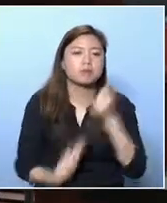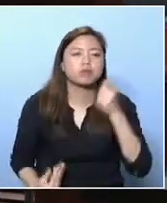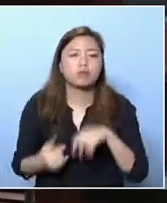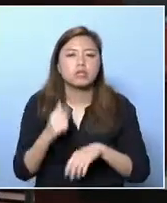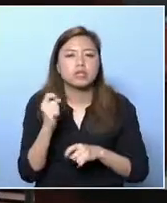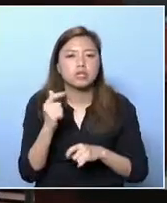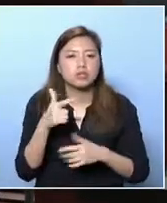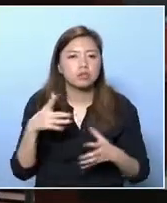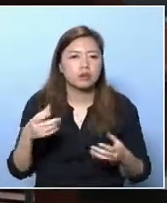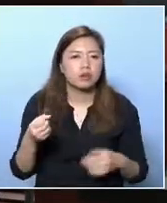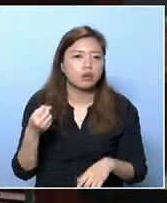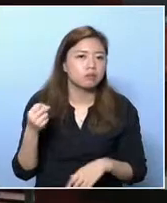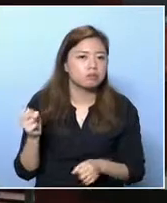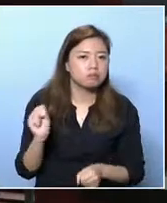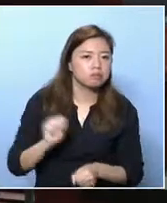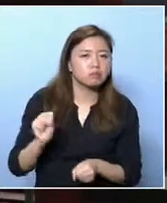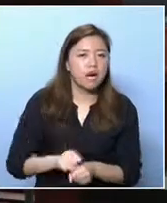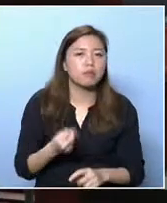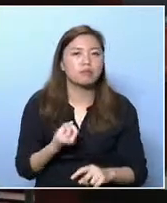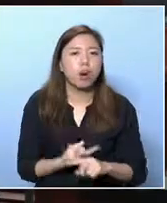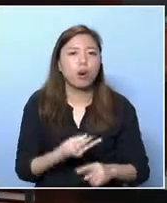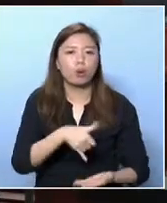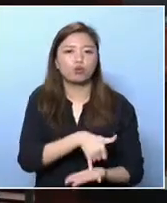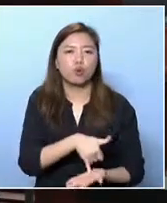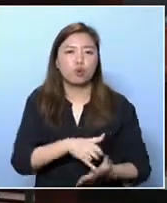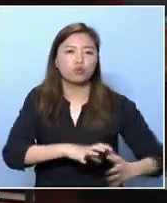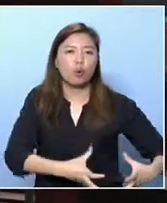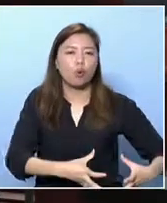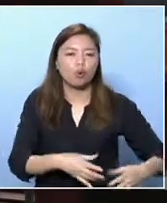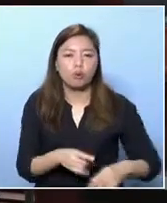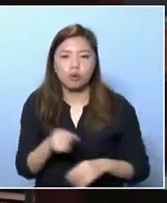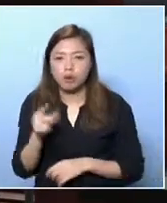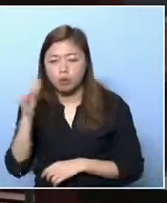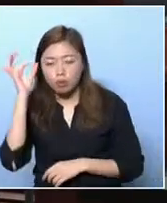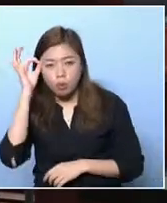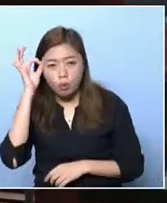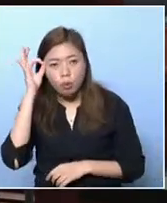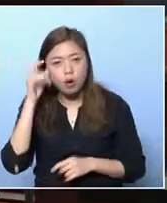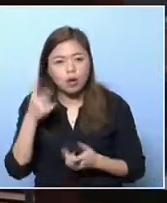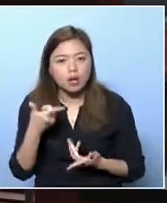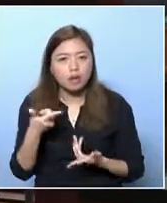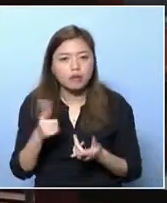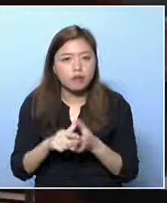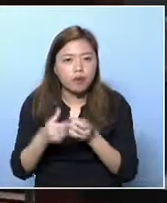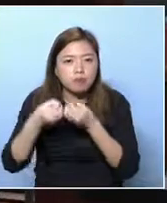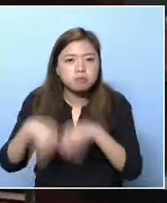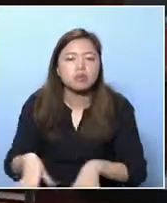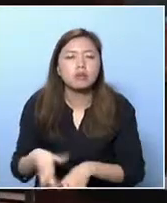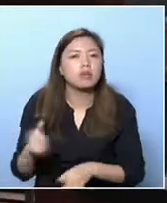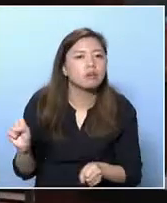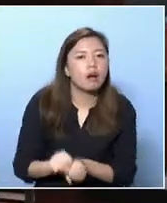is coupled with another advantage of ethnic minority